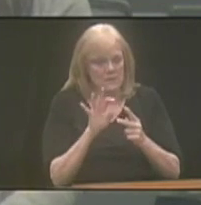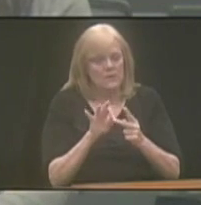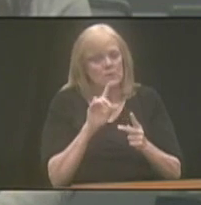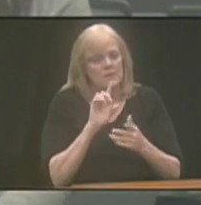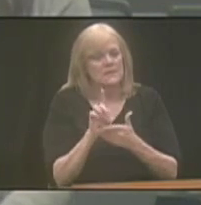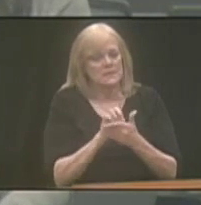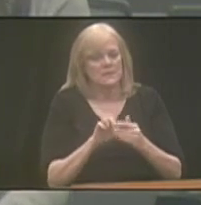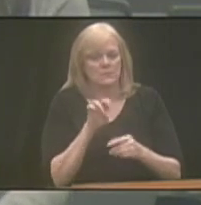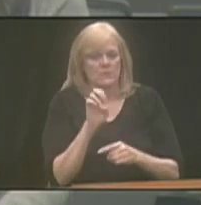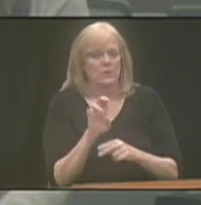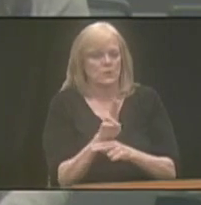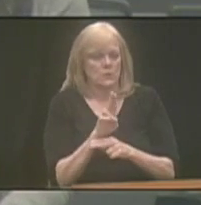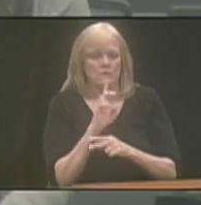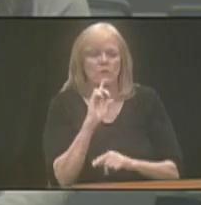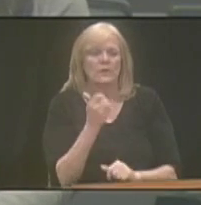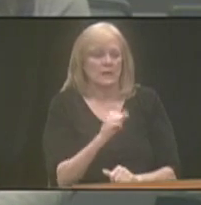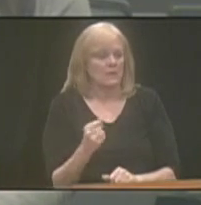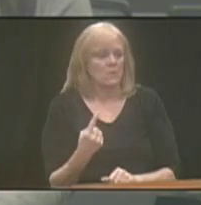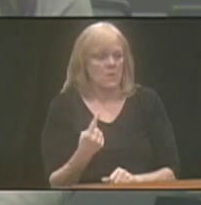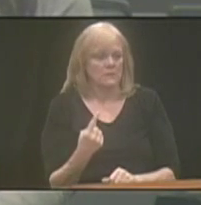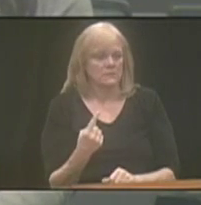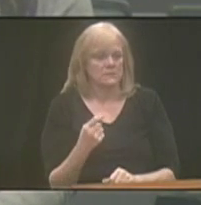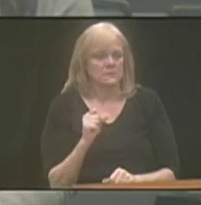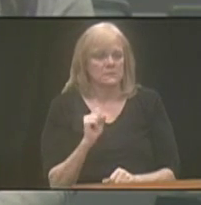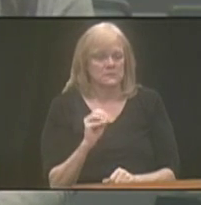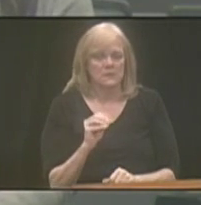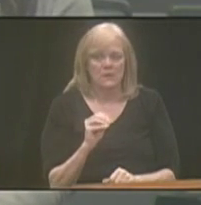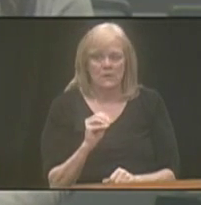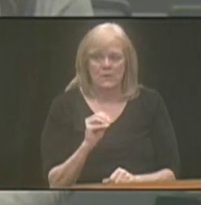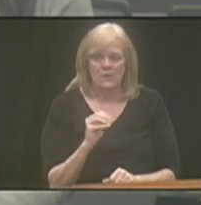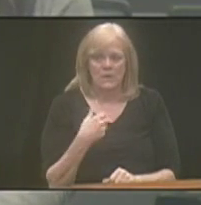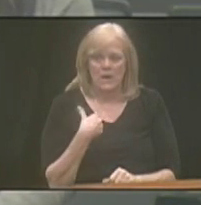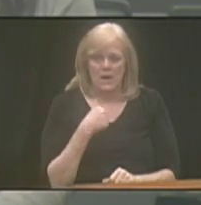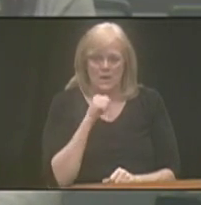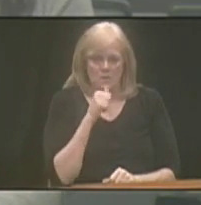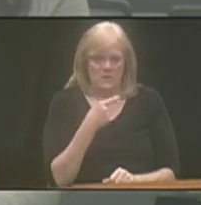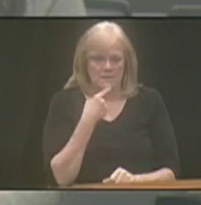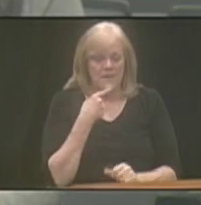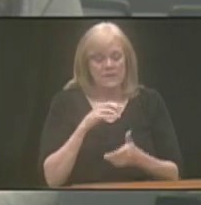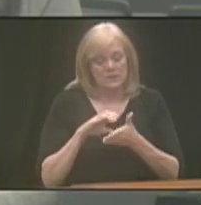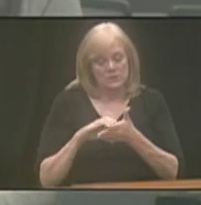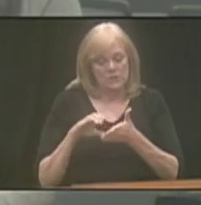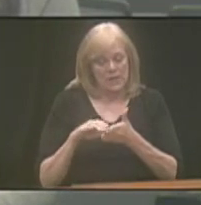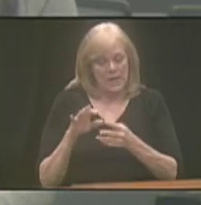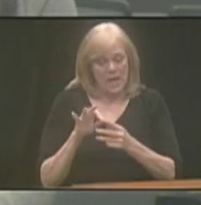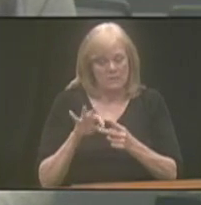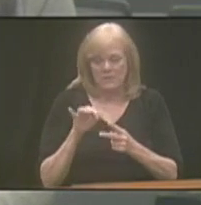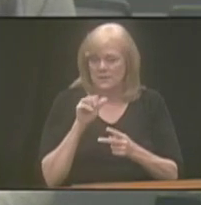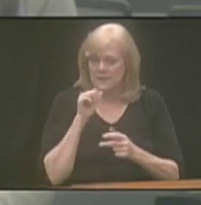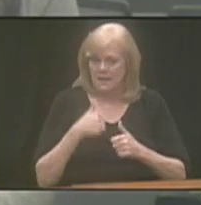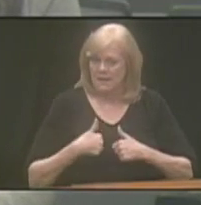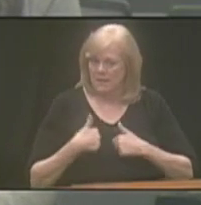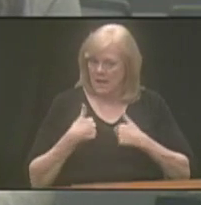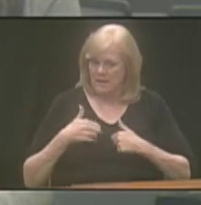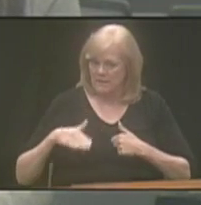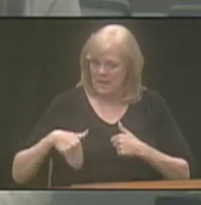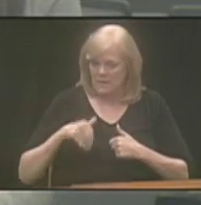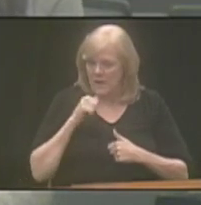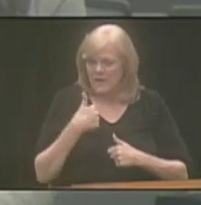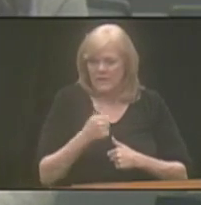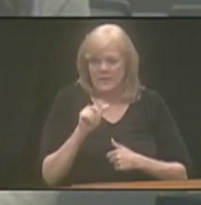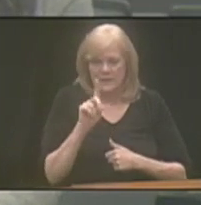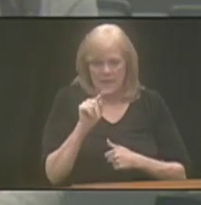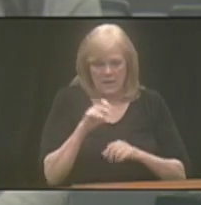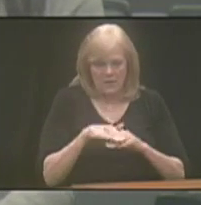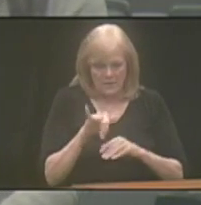designed to be able to be used for anyone. So I wouldn't say that they're, the checking option, right, is not live yet. So we don't have any data